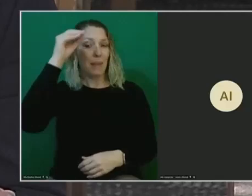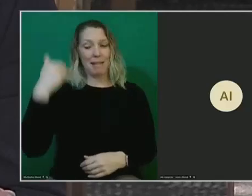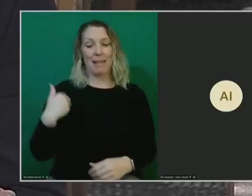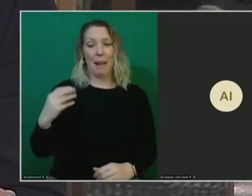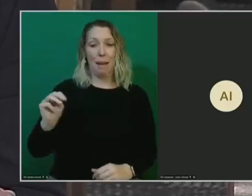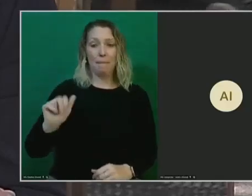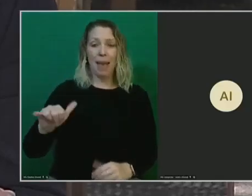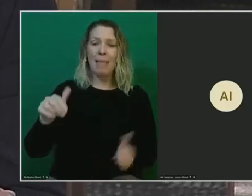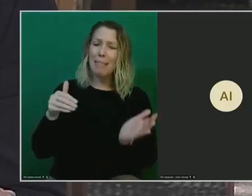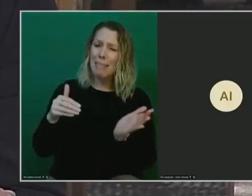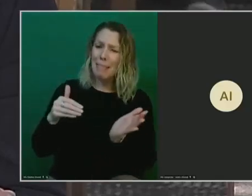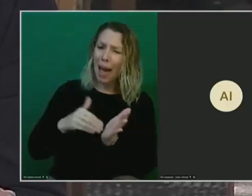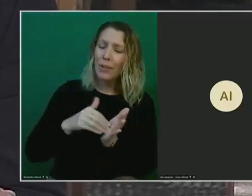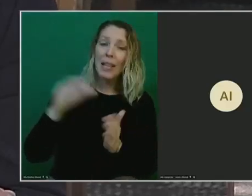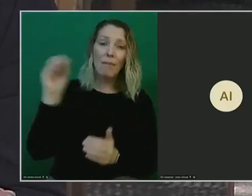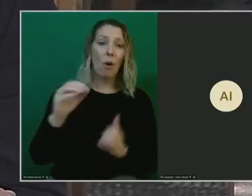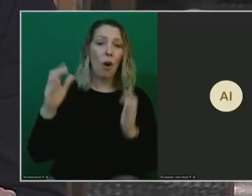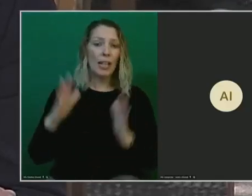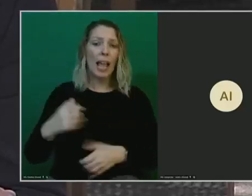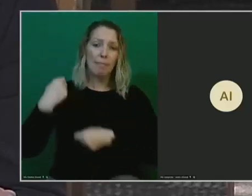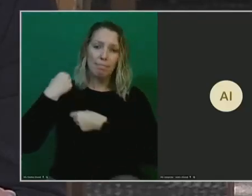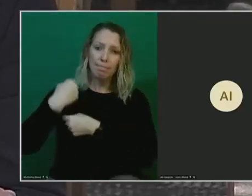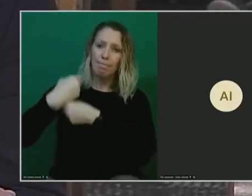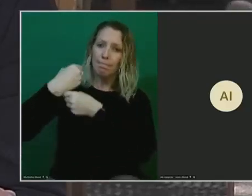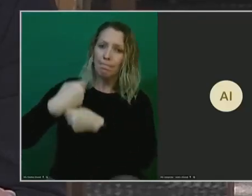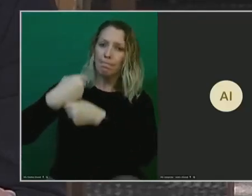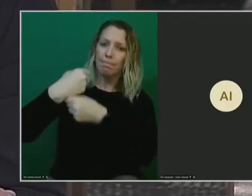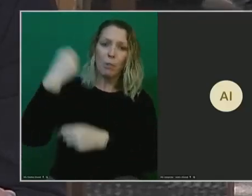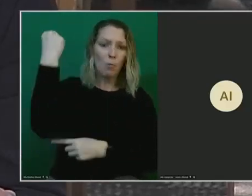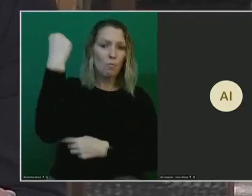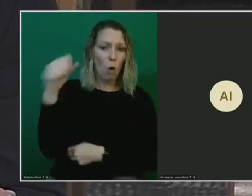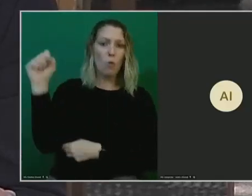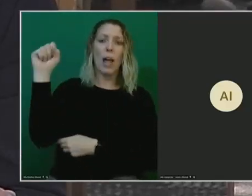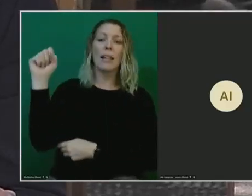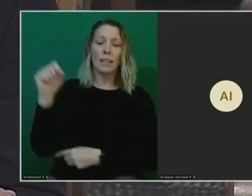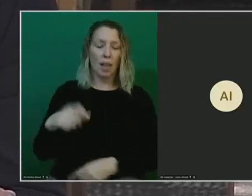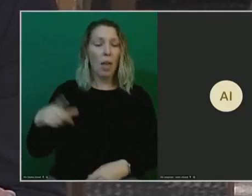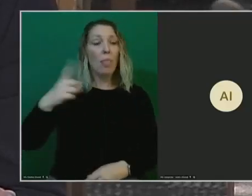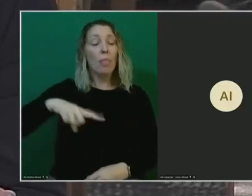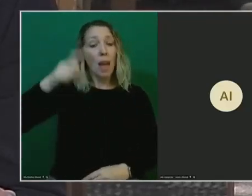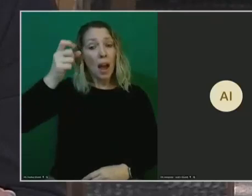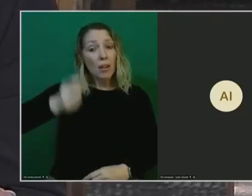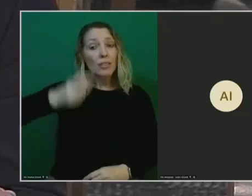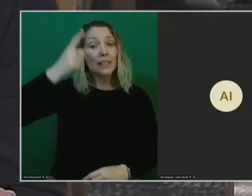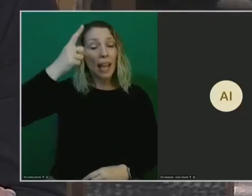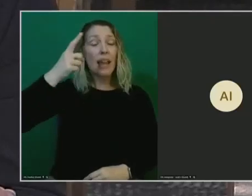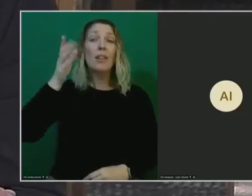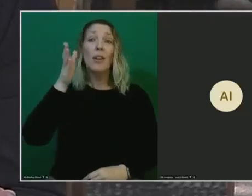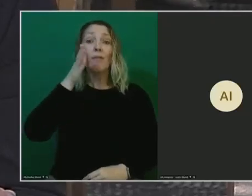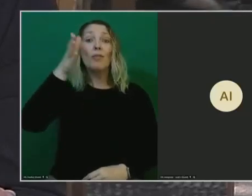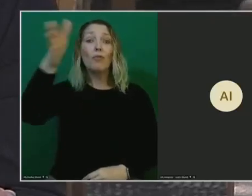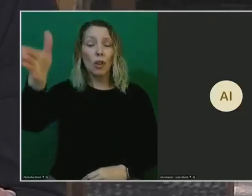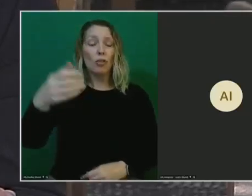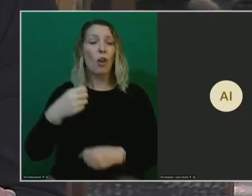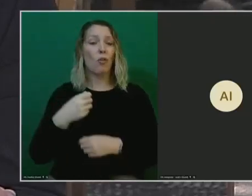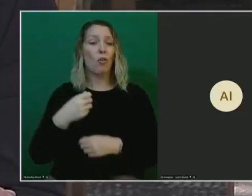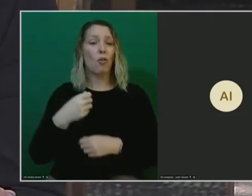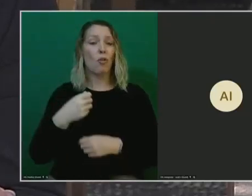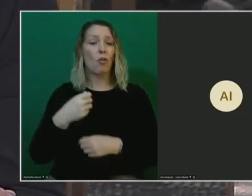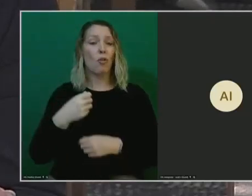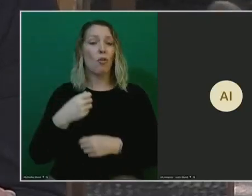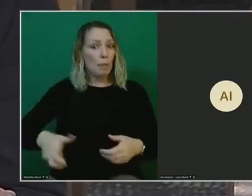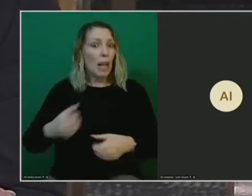Oregonians took to the streets to protest. There was a shared understanding that the future of reproductive rights in the country was in jeopardy.